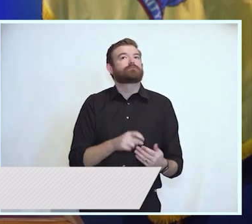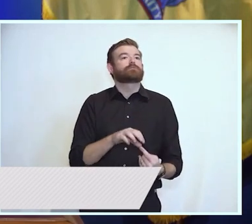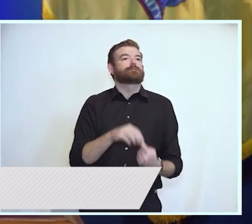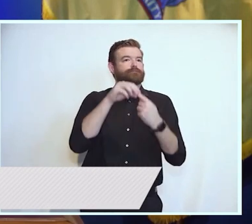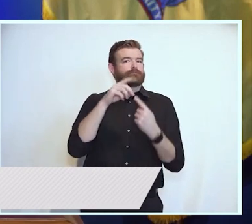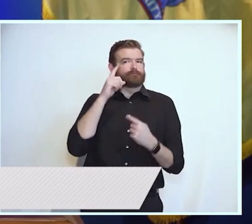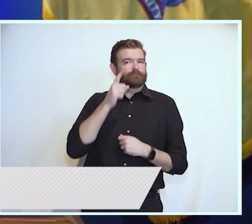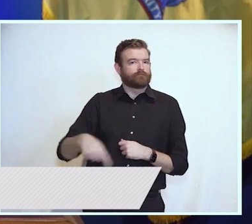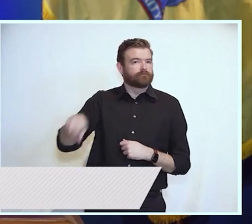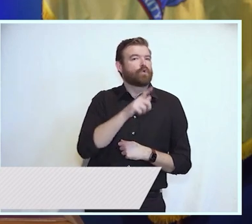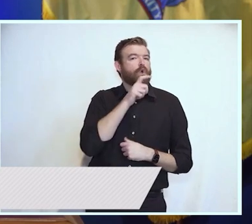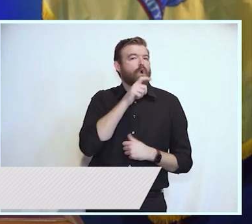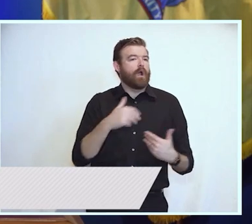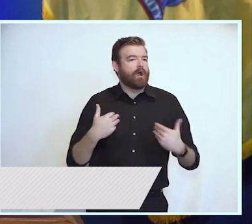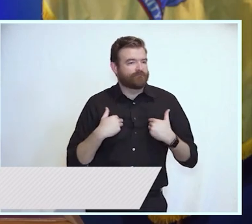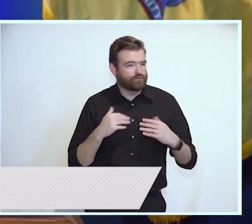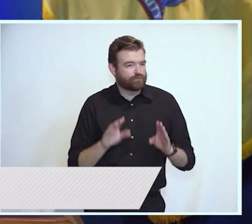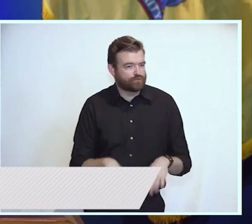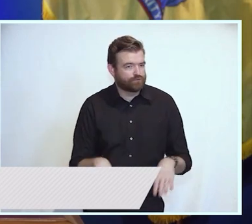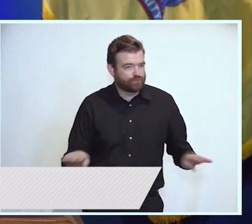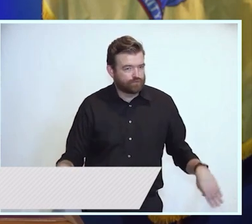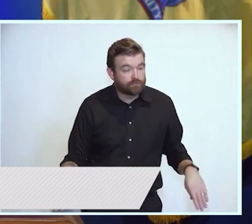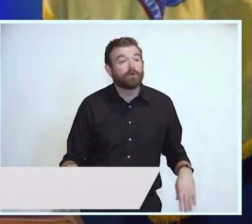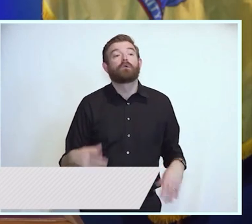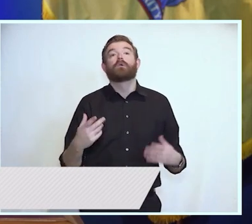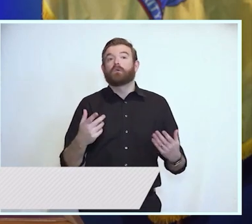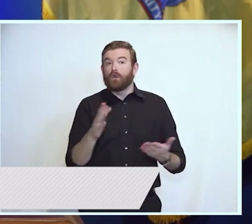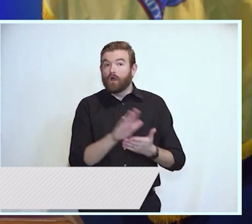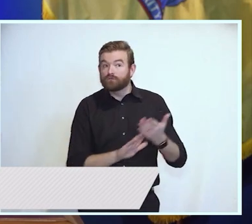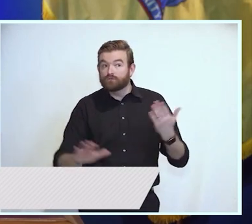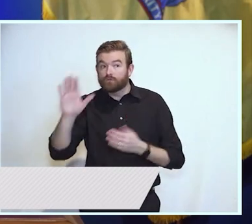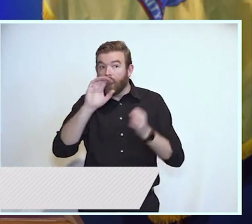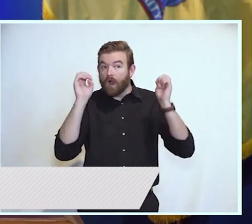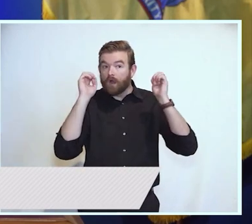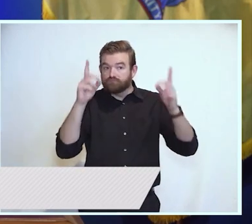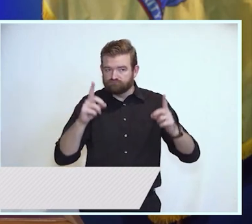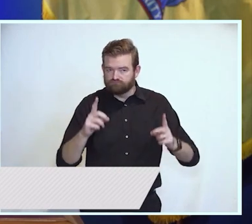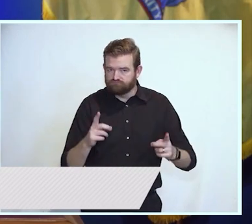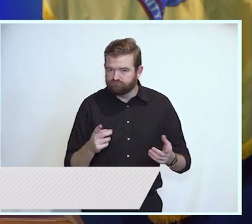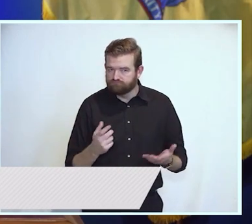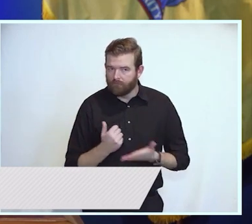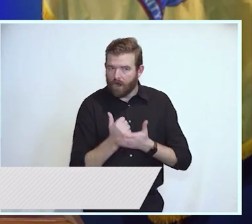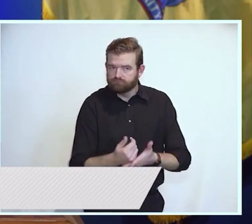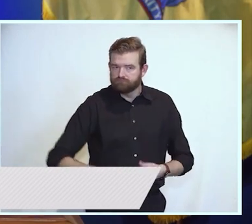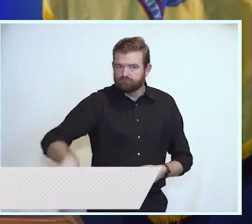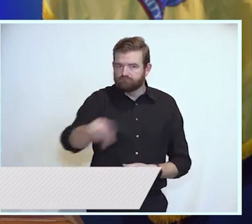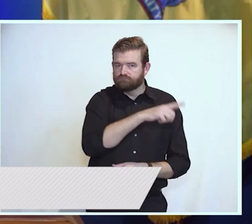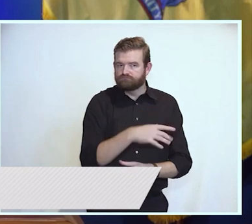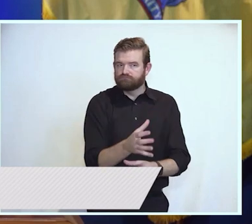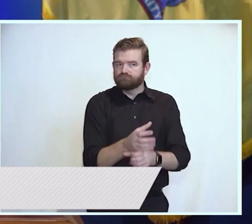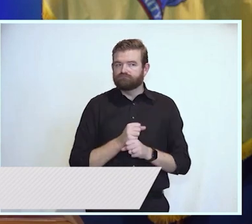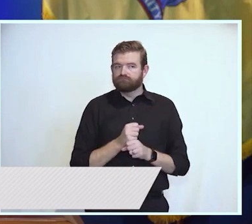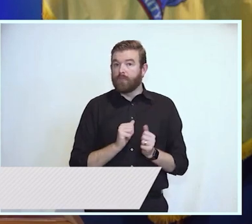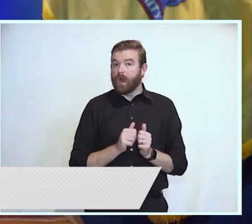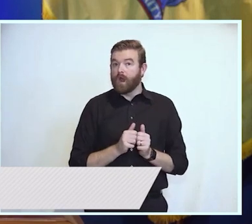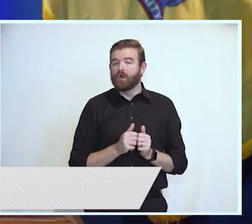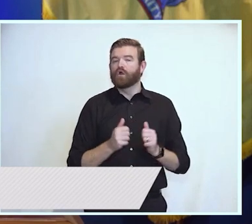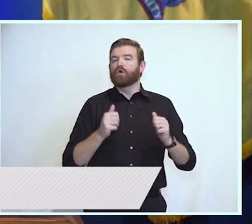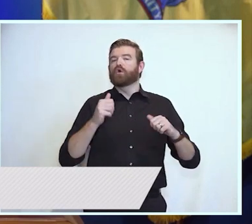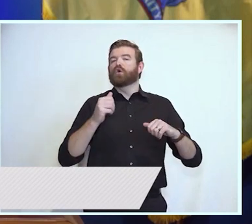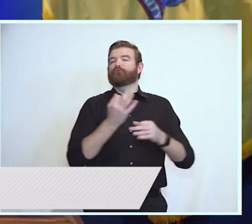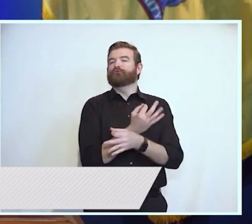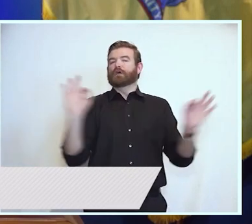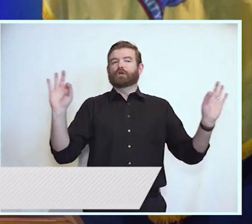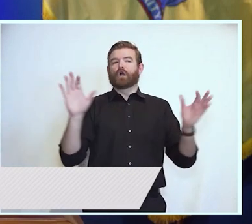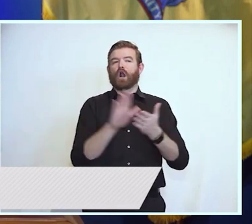education within reach with our tuition-free community college program. And we invested in our child care providers to make this critical